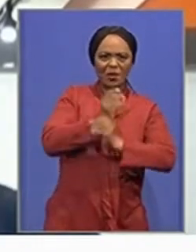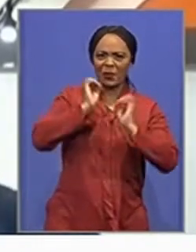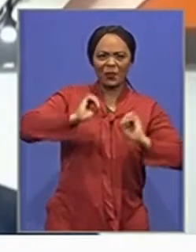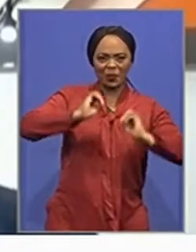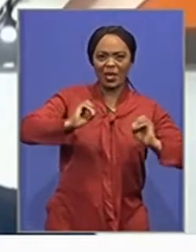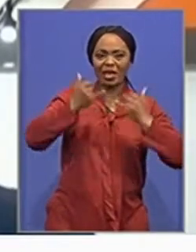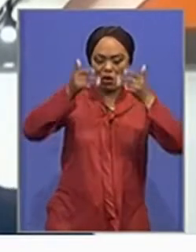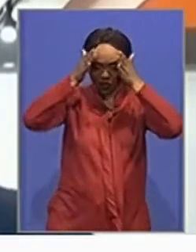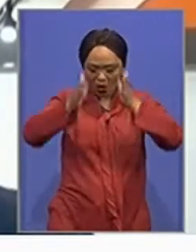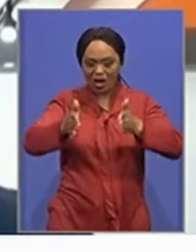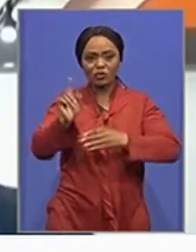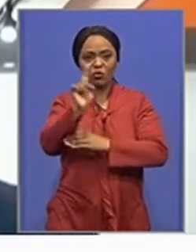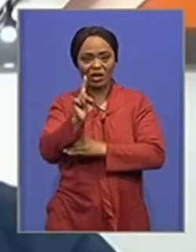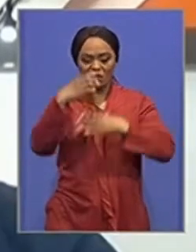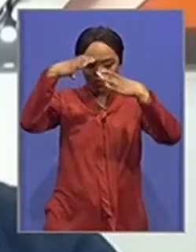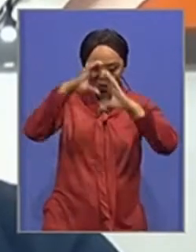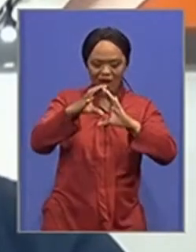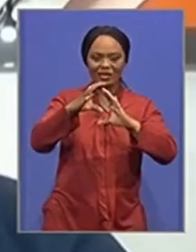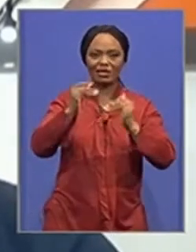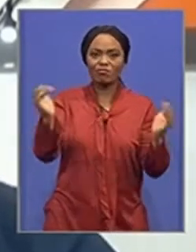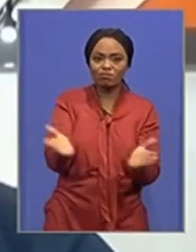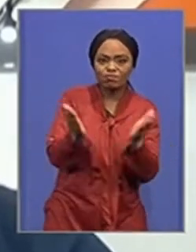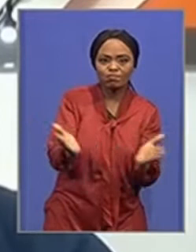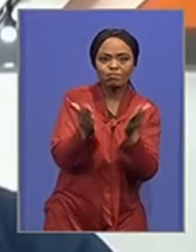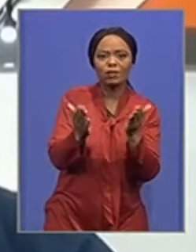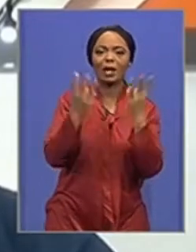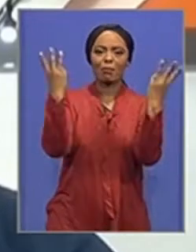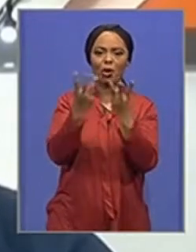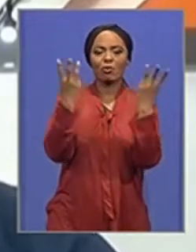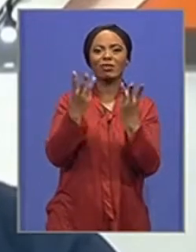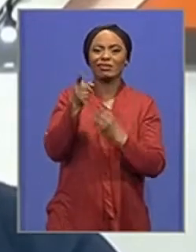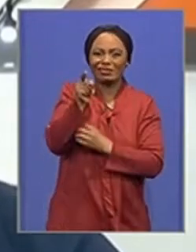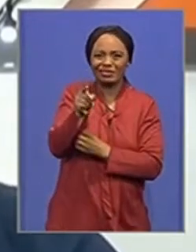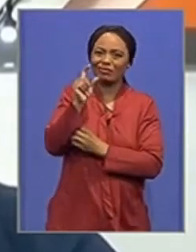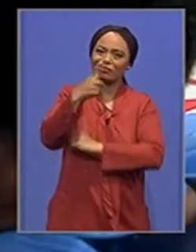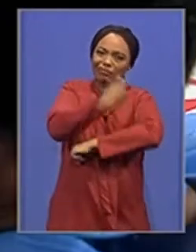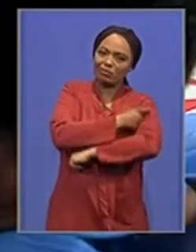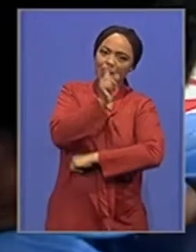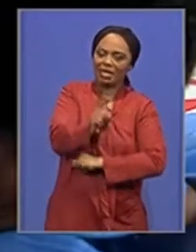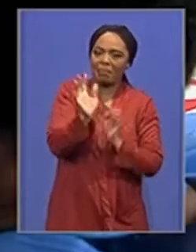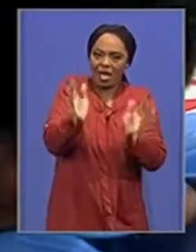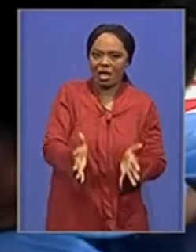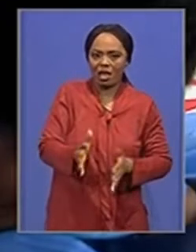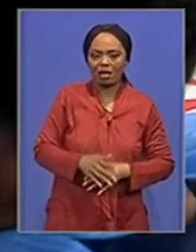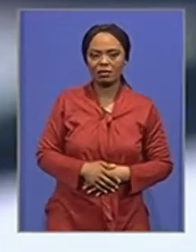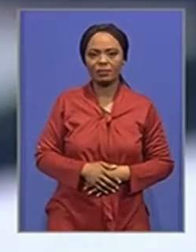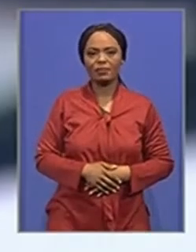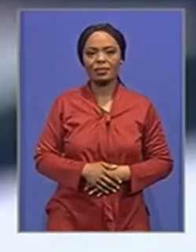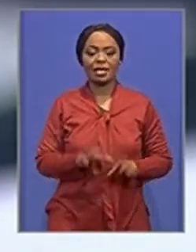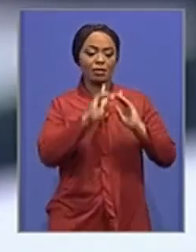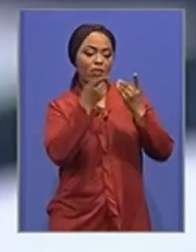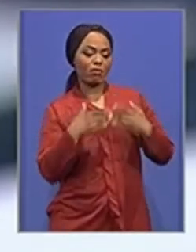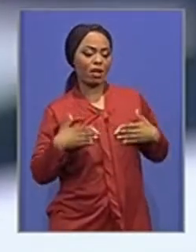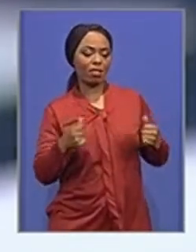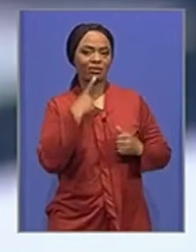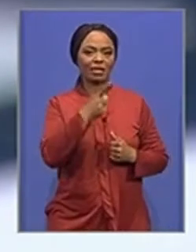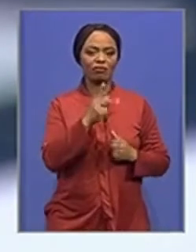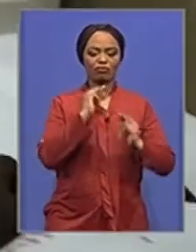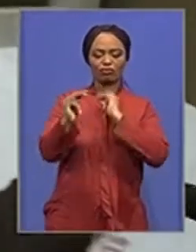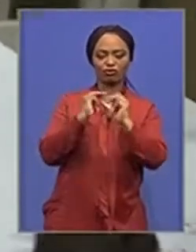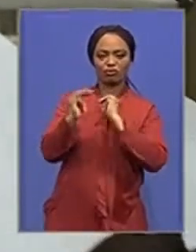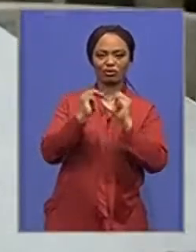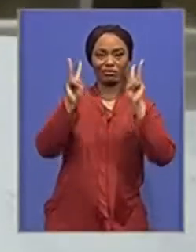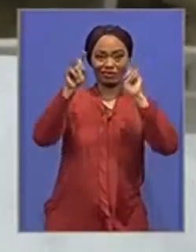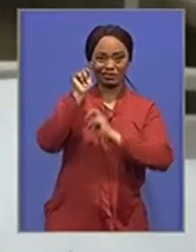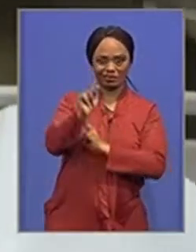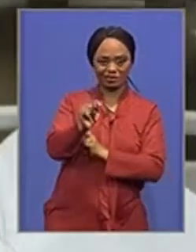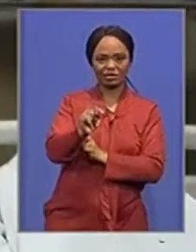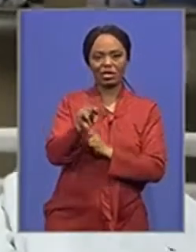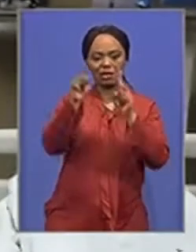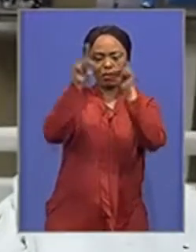think